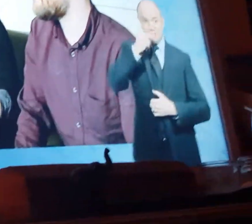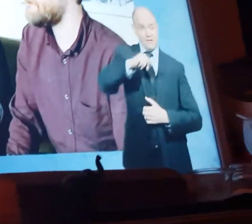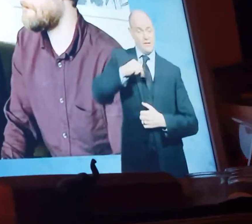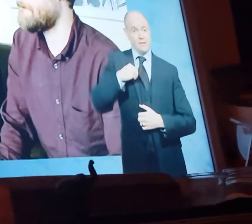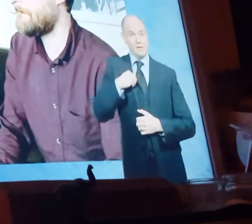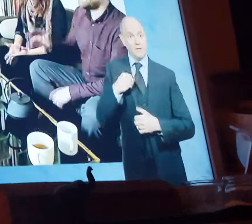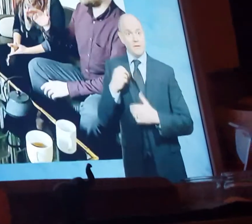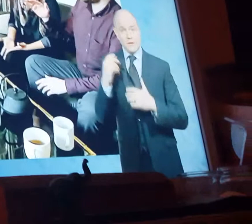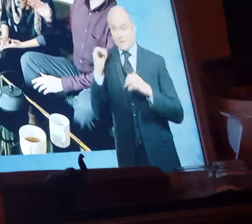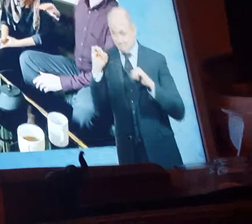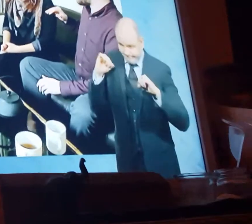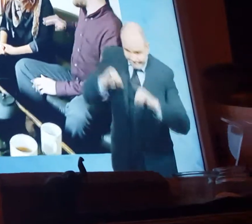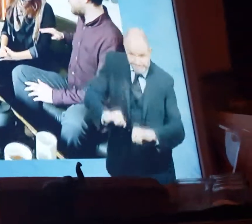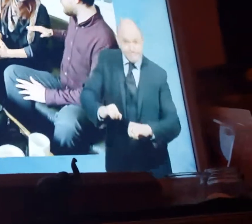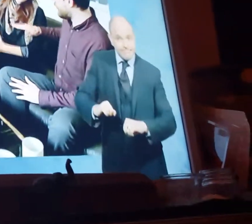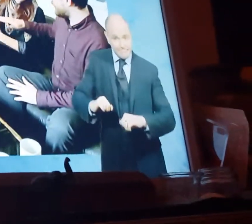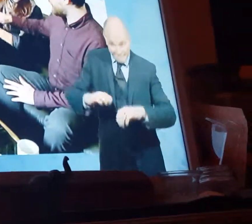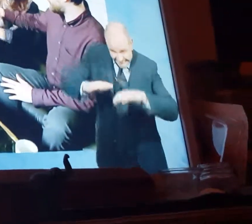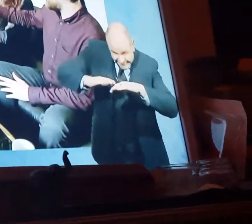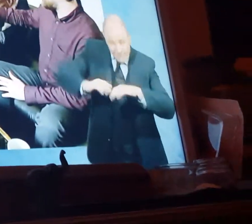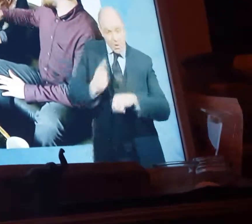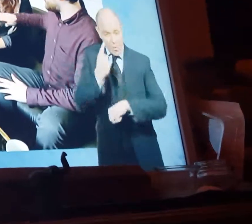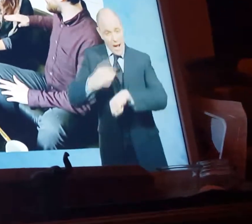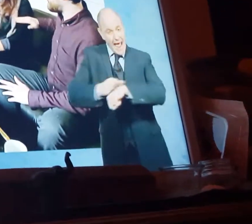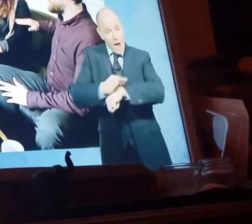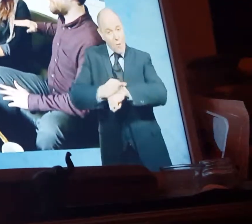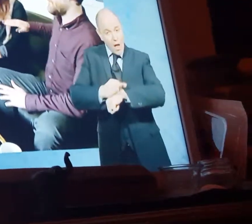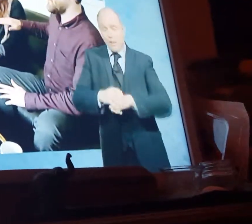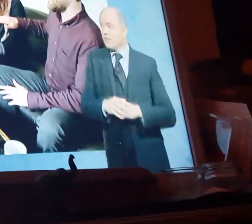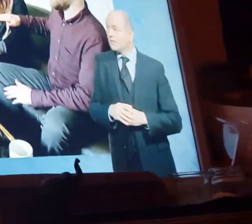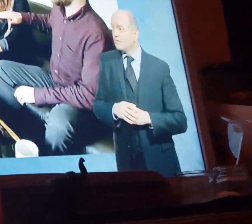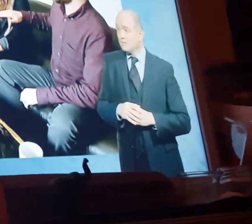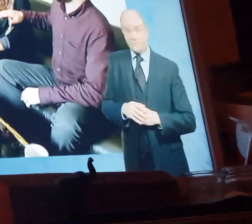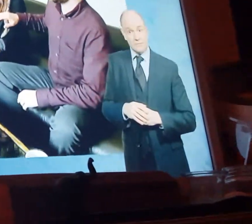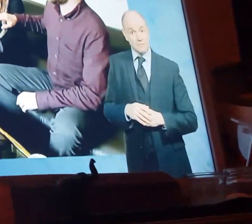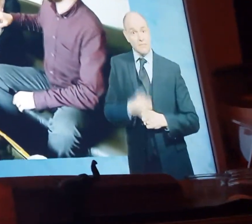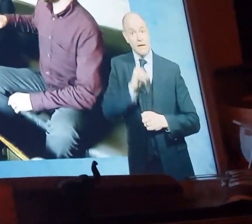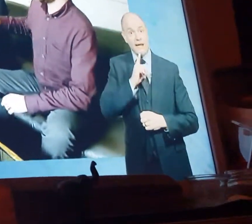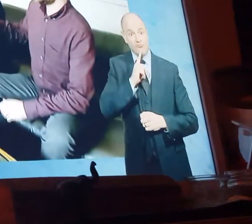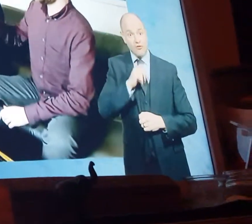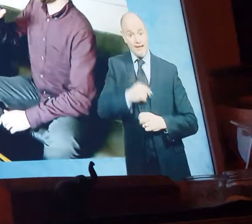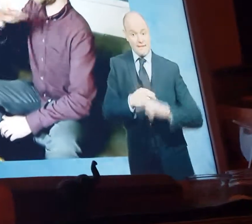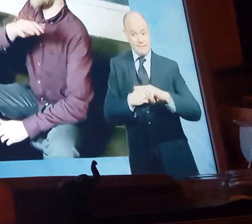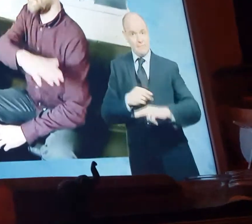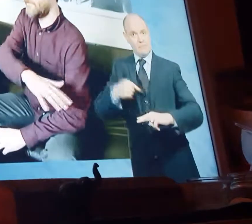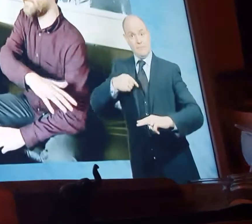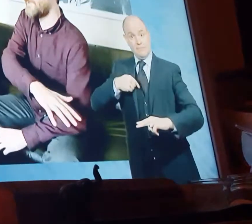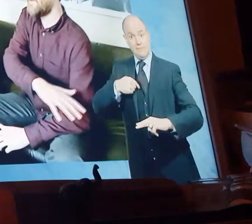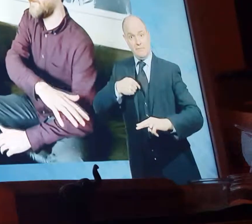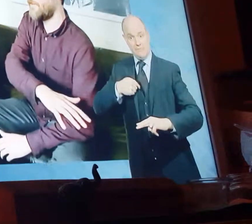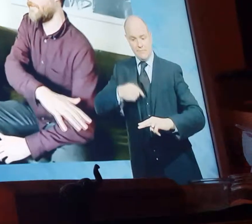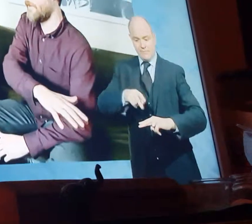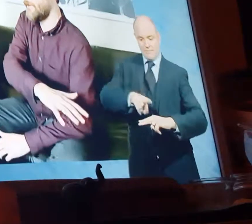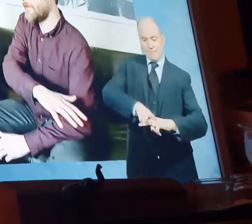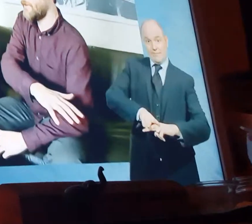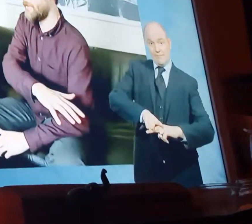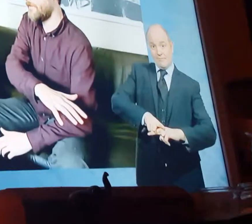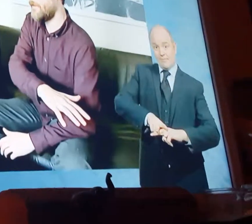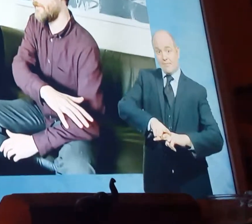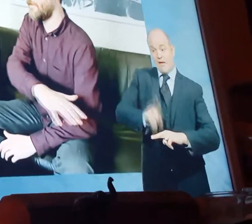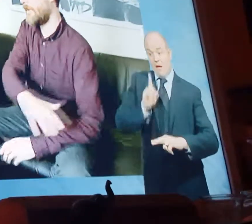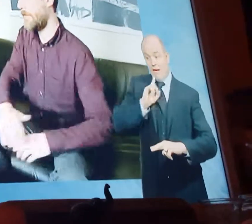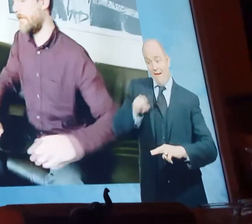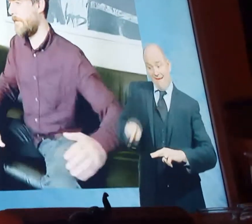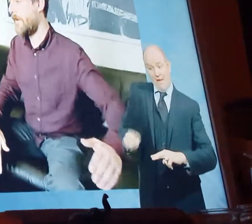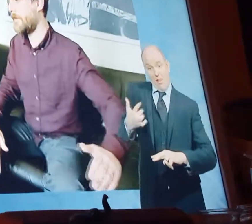there for over an hour. I was kind of lying over one side of Sarah here. And to one side here was another girl,